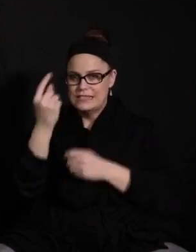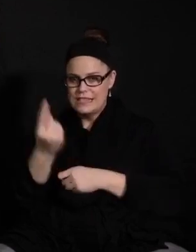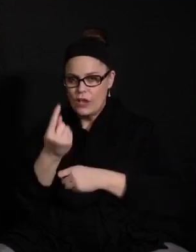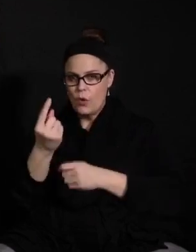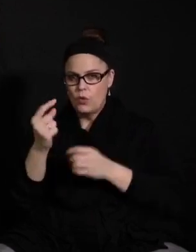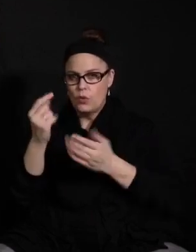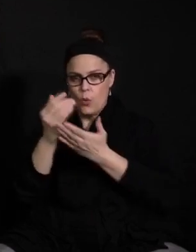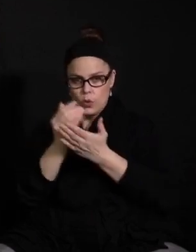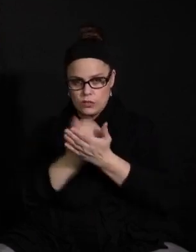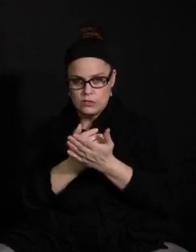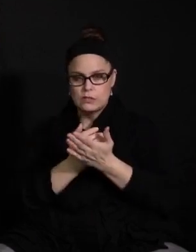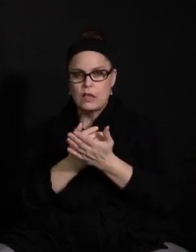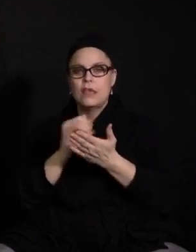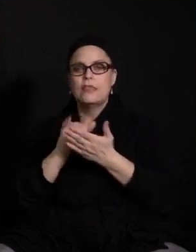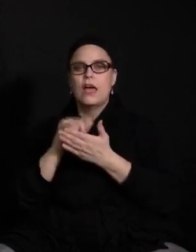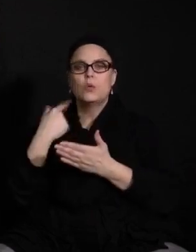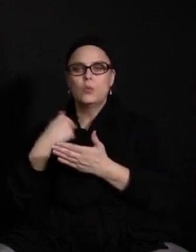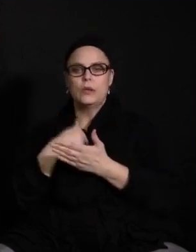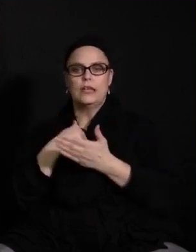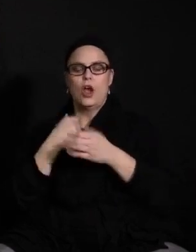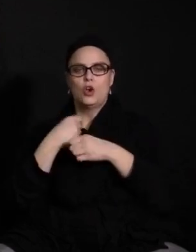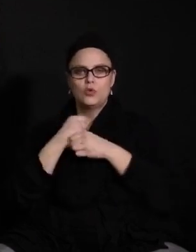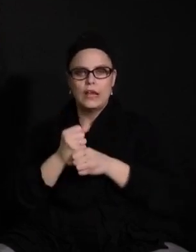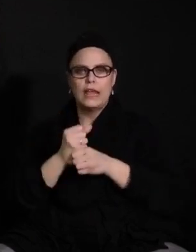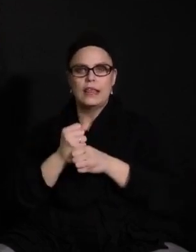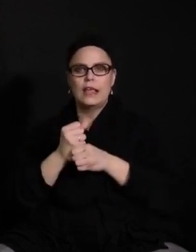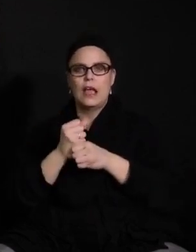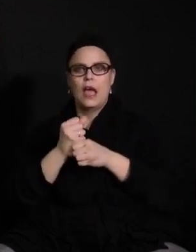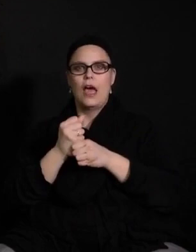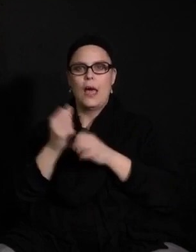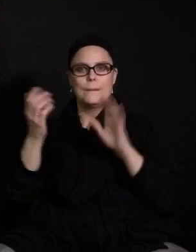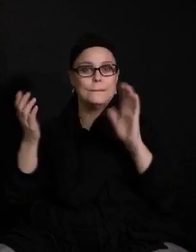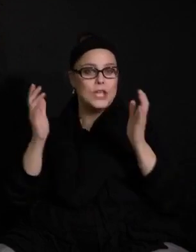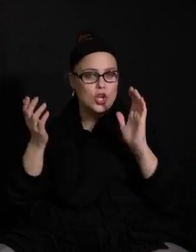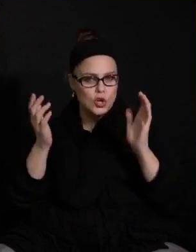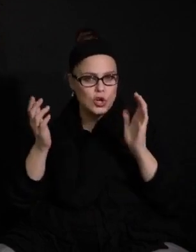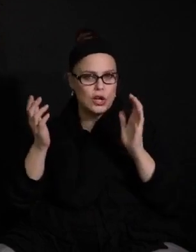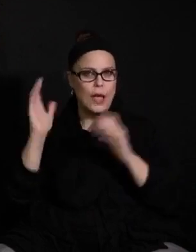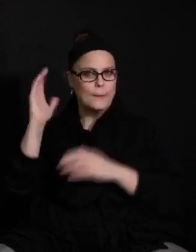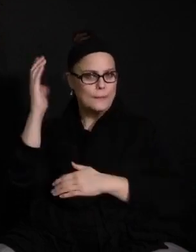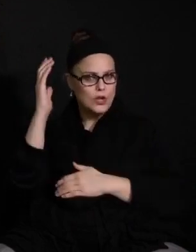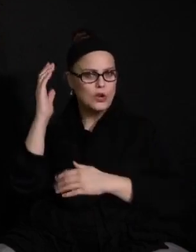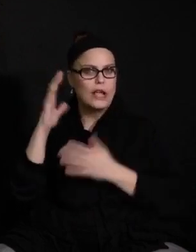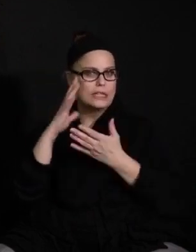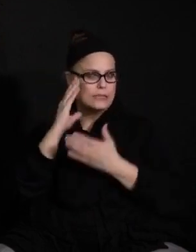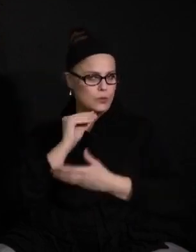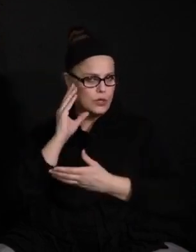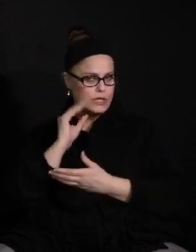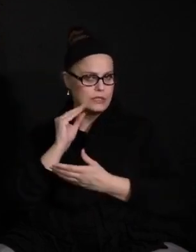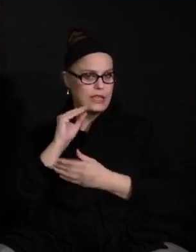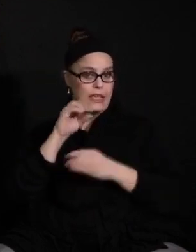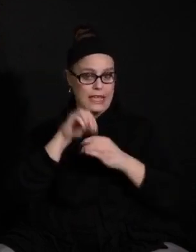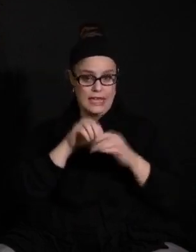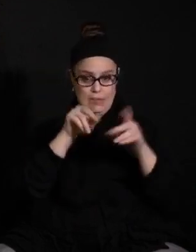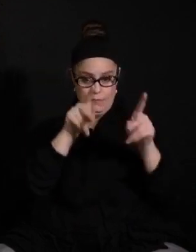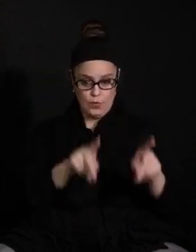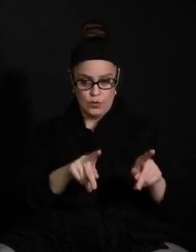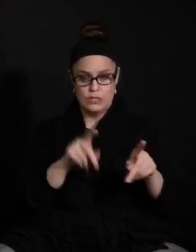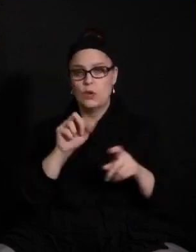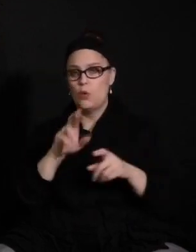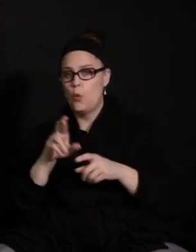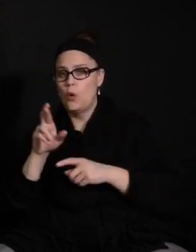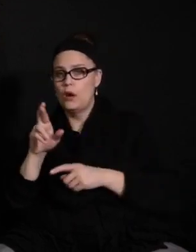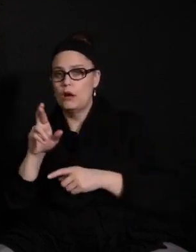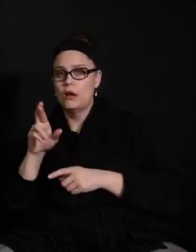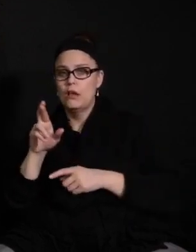opportunity for us to create a mirrored experience in a virtual learning site with a teacher who is either in-person or to create